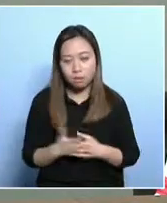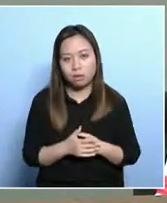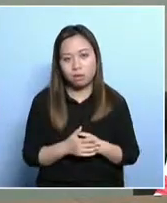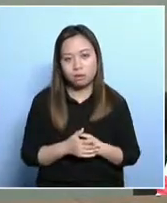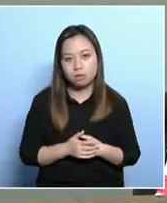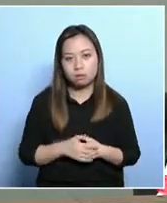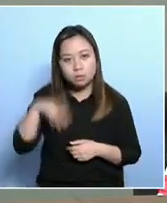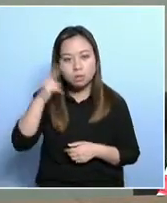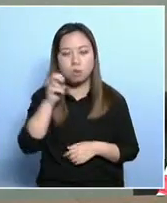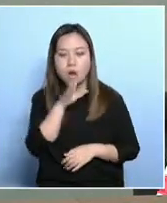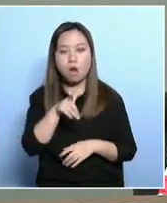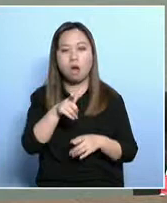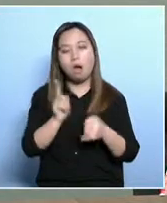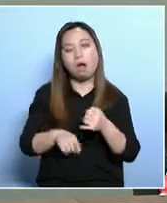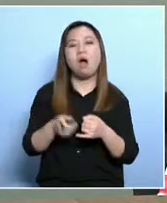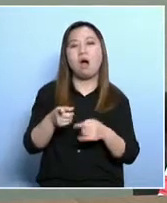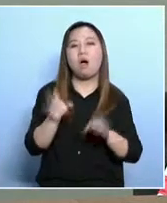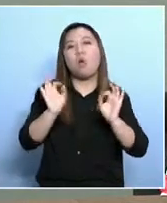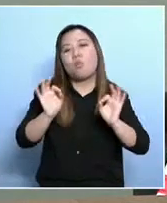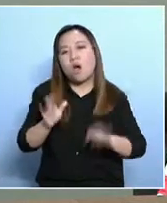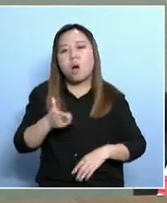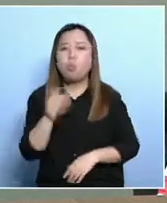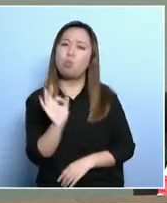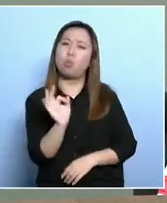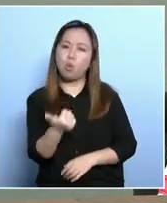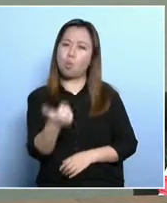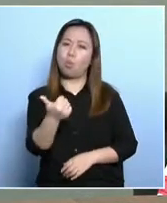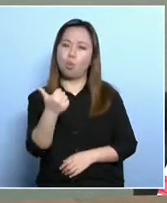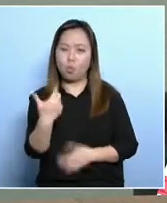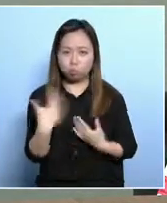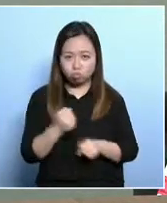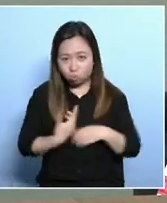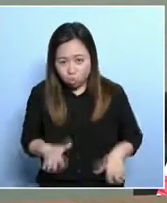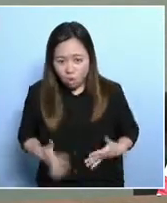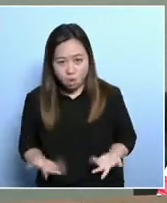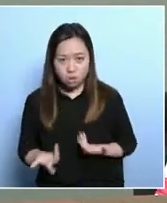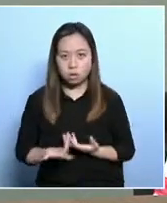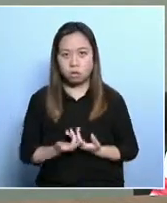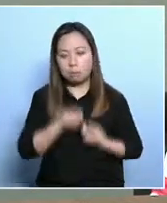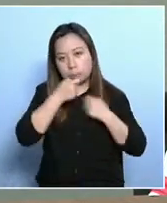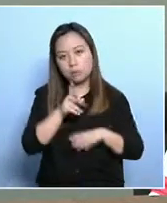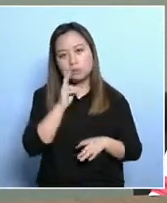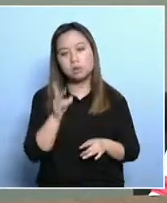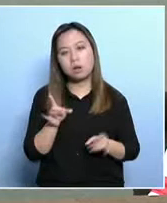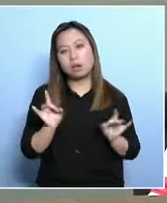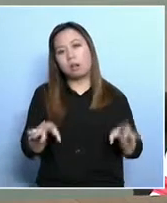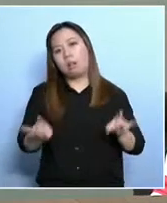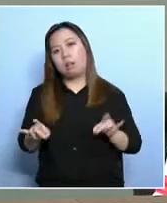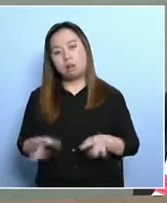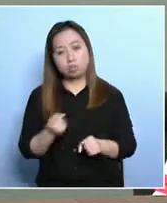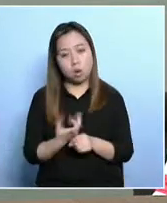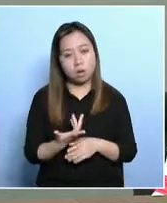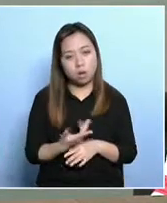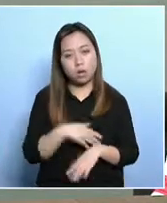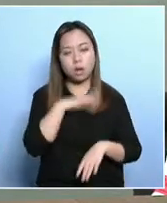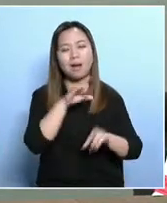need objectives. But there is none in poverty alleviation. So they sing their own praises. But